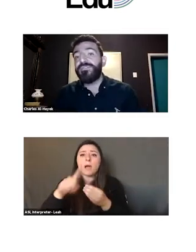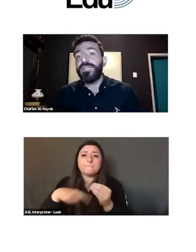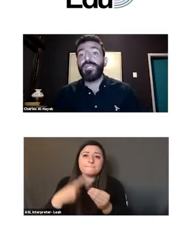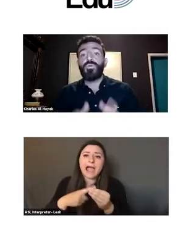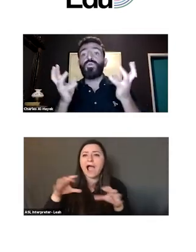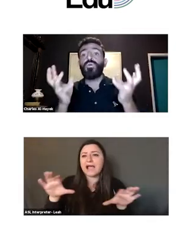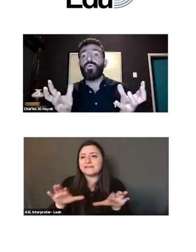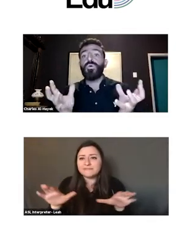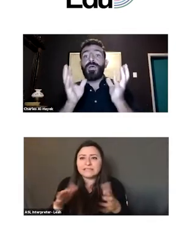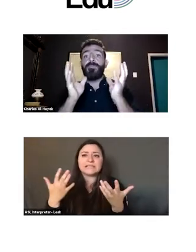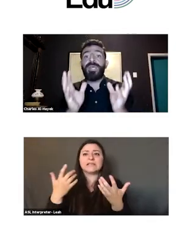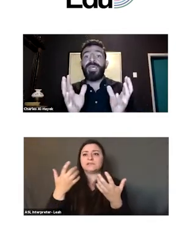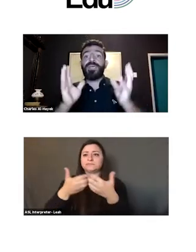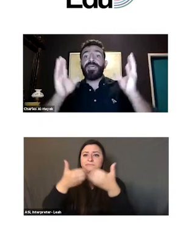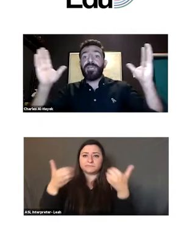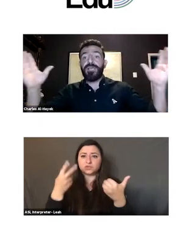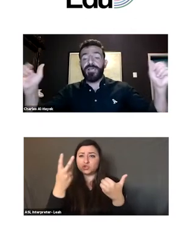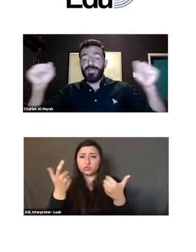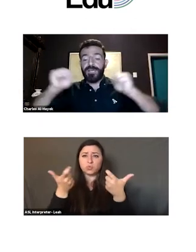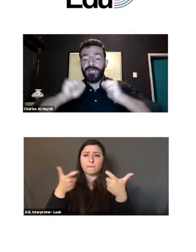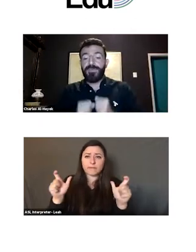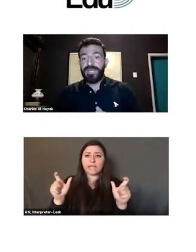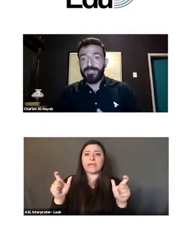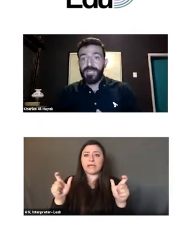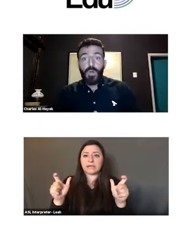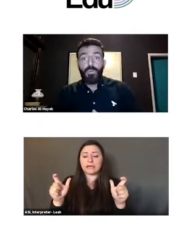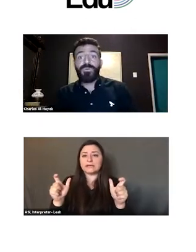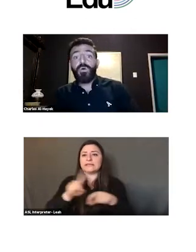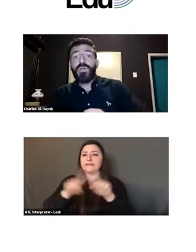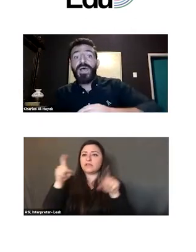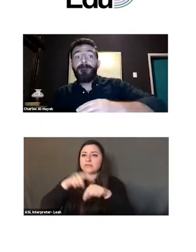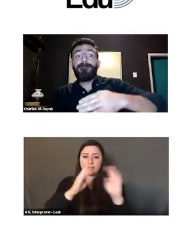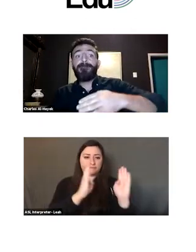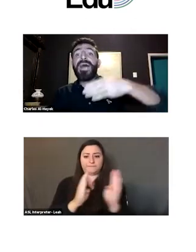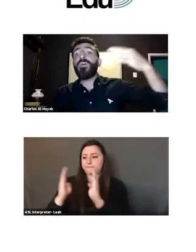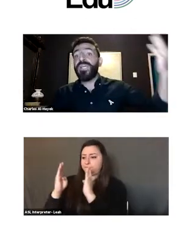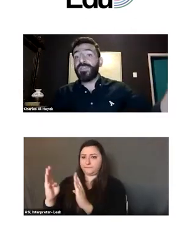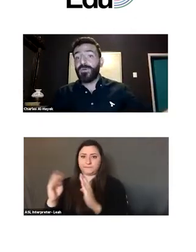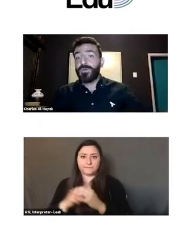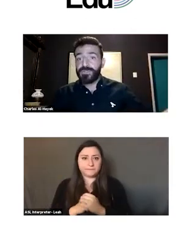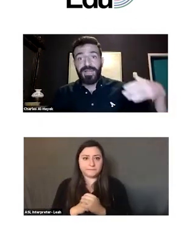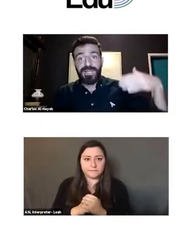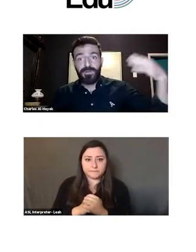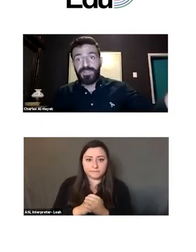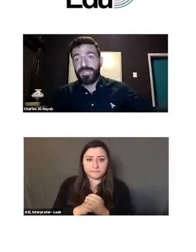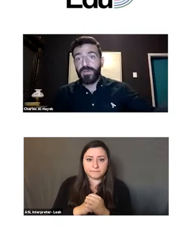activity, into two big periods. What we call paleolithic